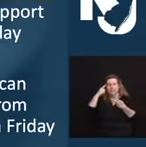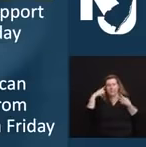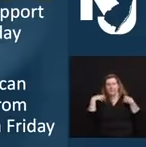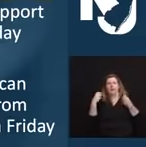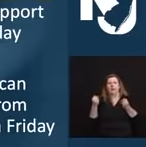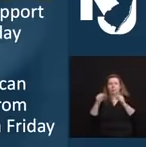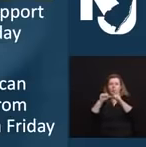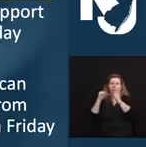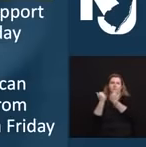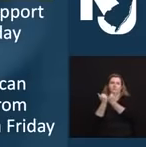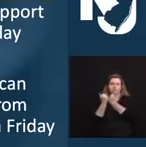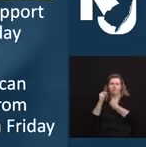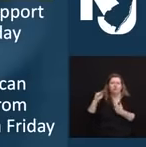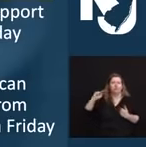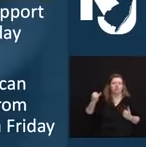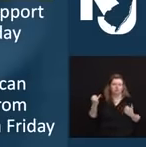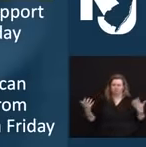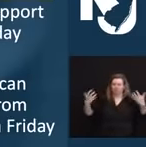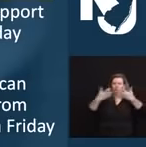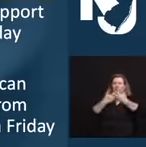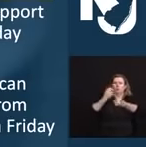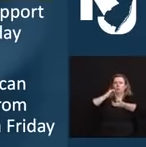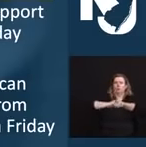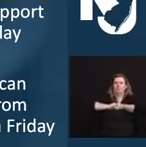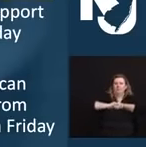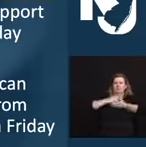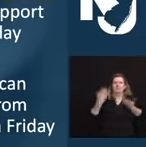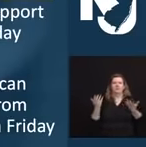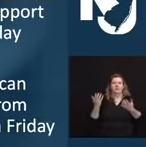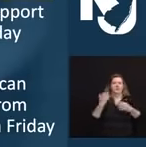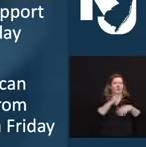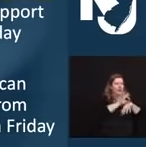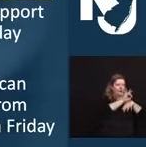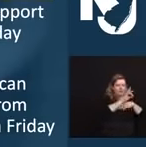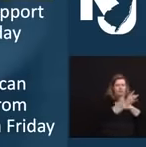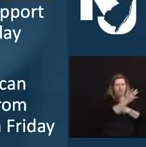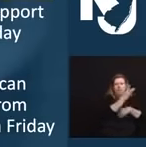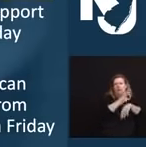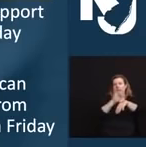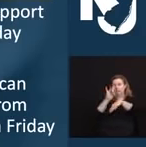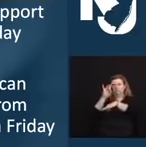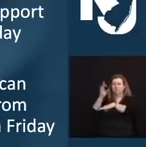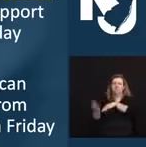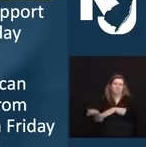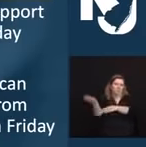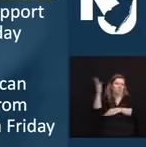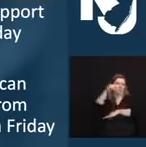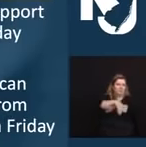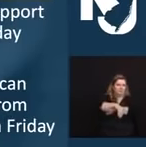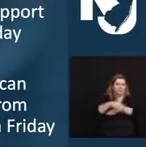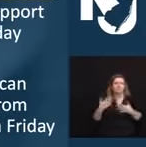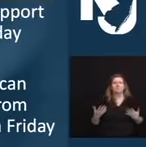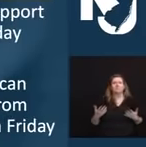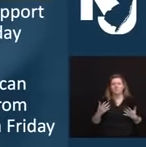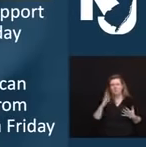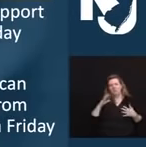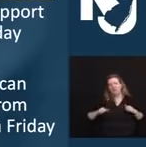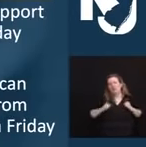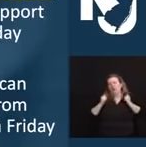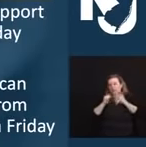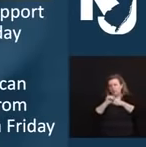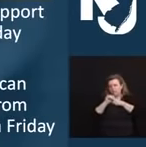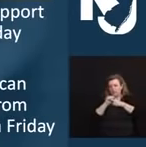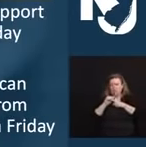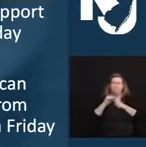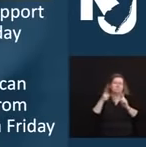line is also open 8 a.m. to 8 p.m. every single day and is staffed by live trained specialists. Again, the